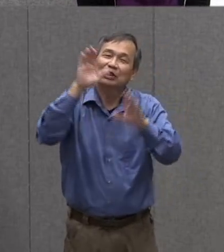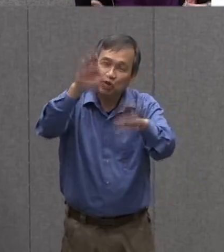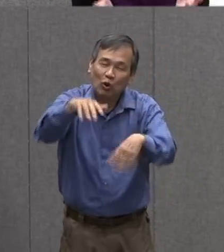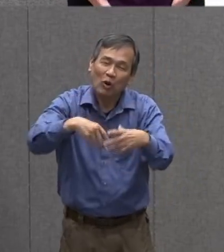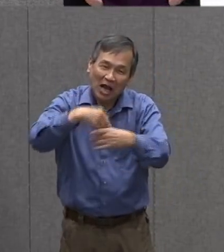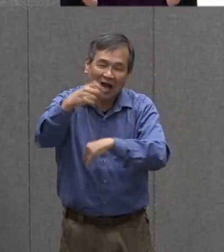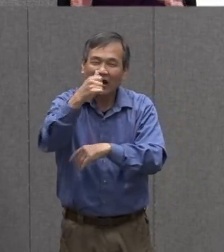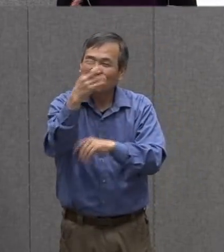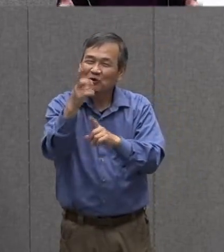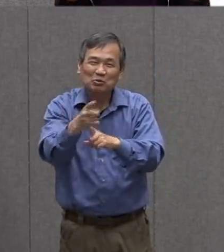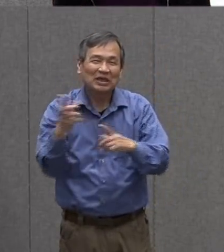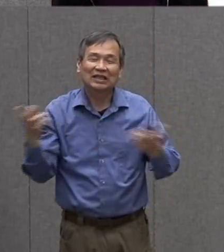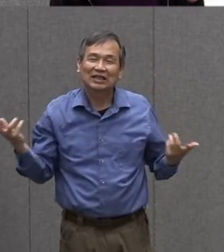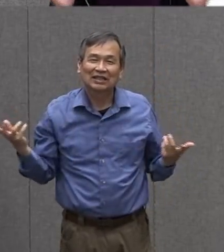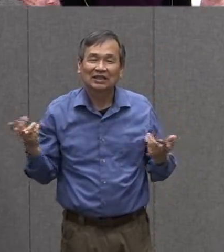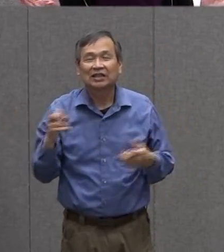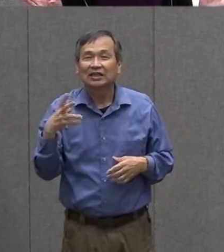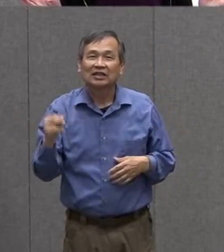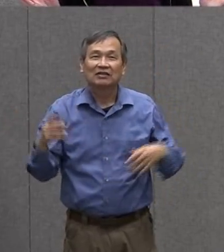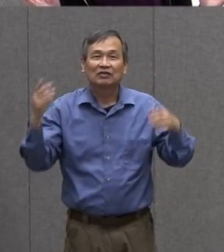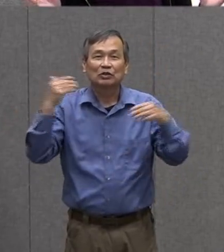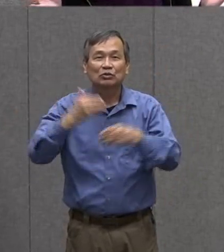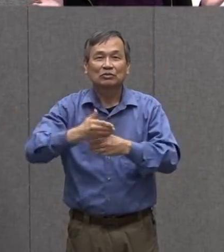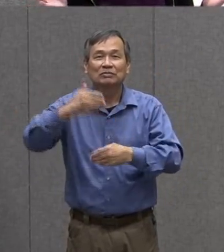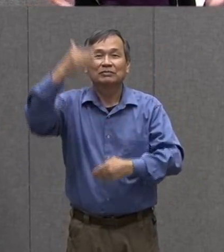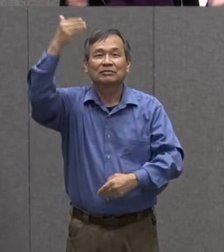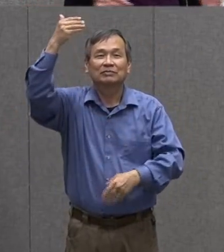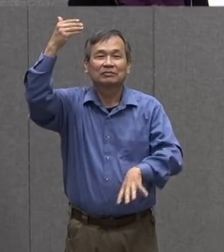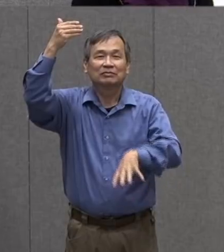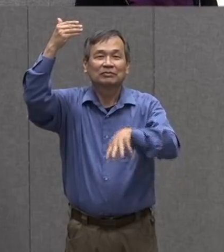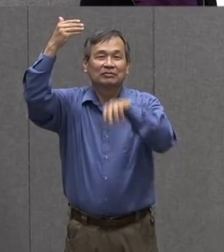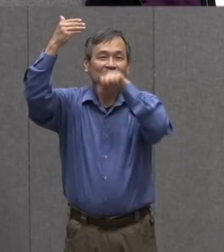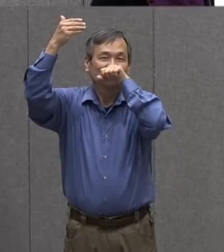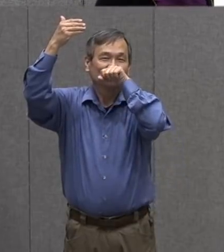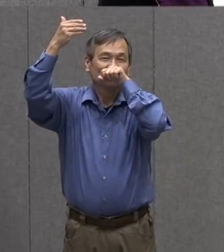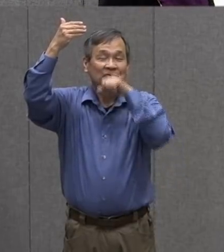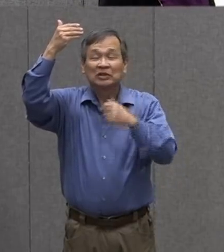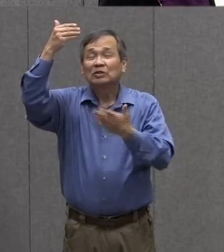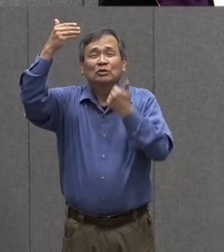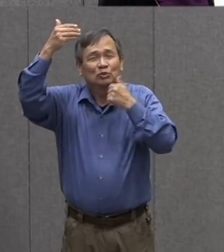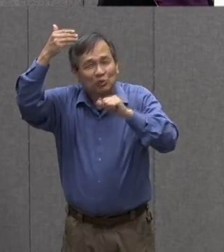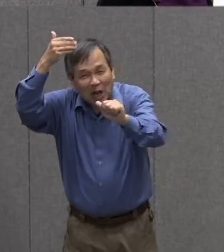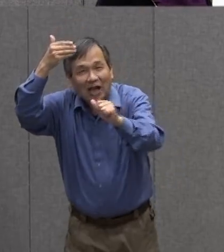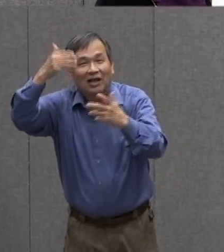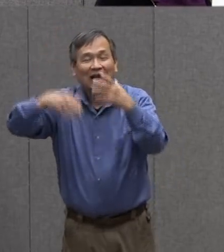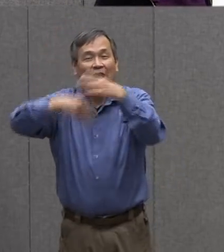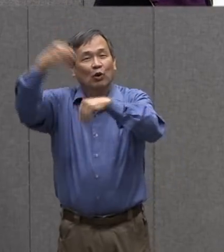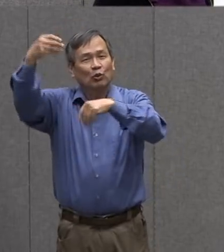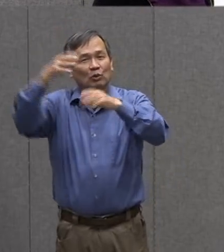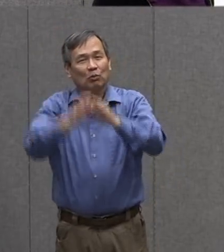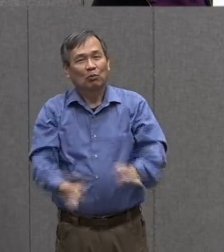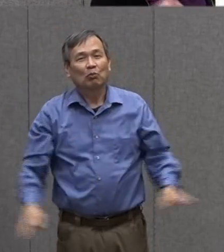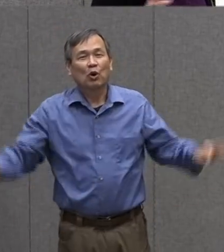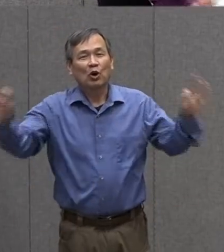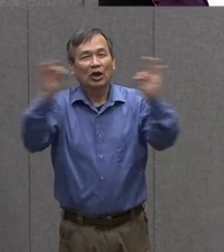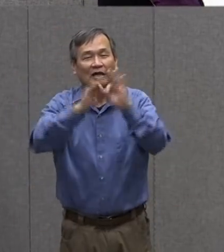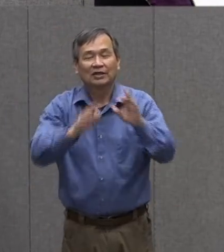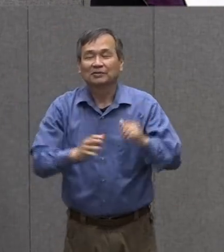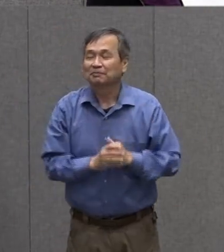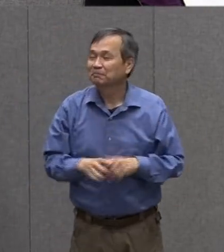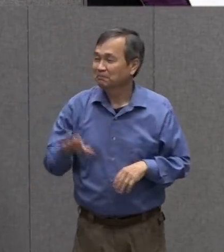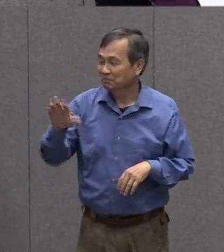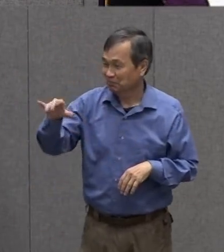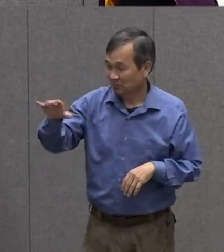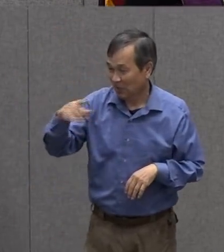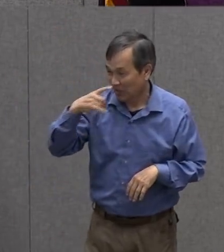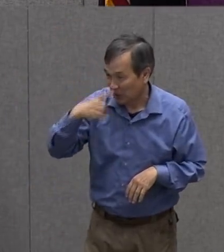few minutes even if it's to just open your window and breathe some fresh air try to get out it's important miss roxanne if you'll do